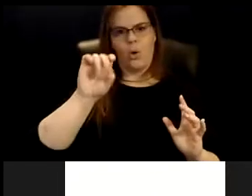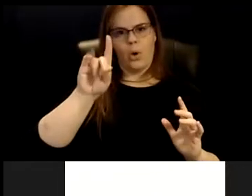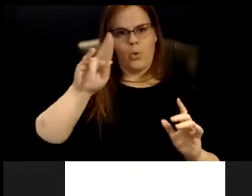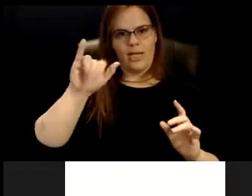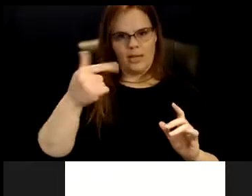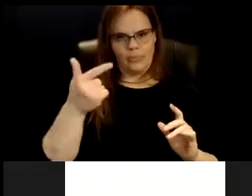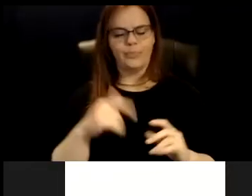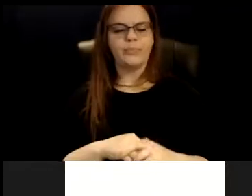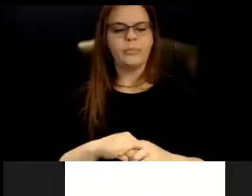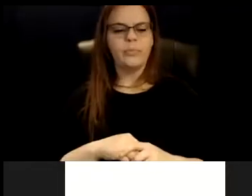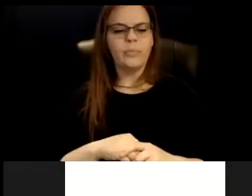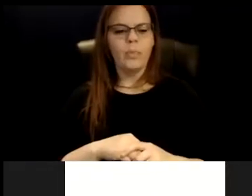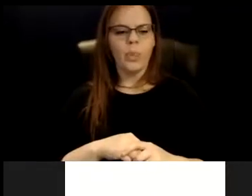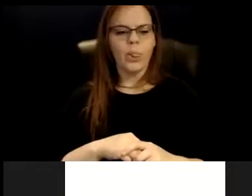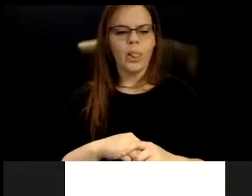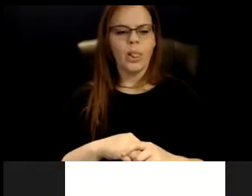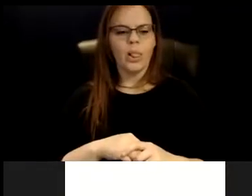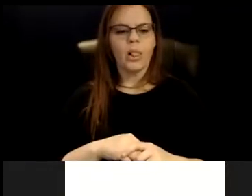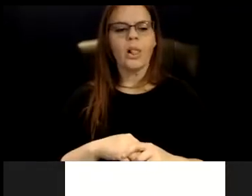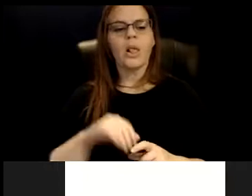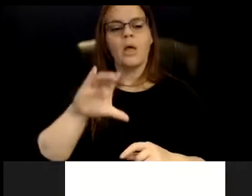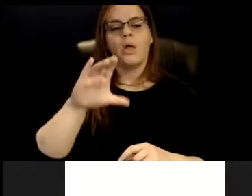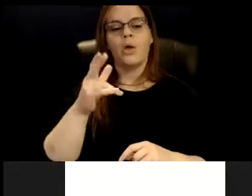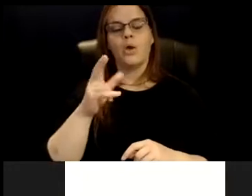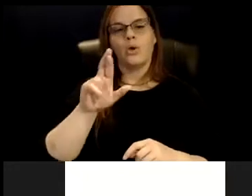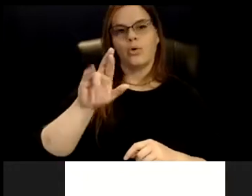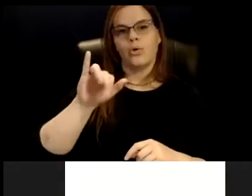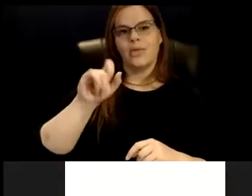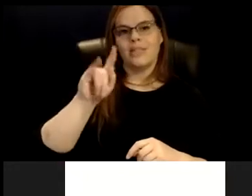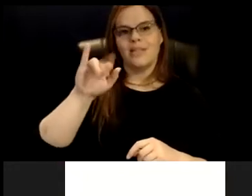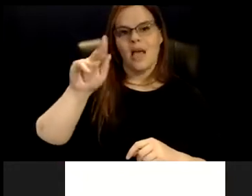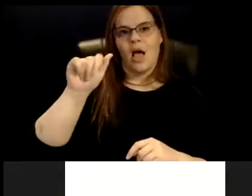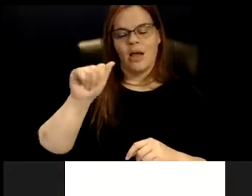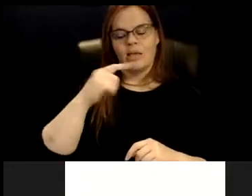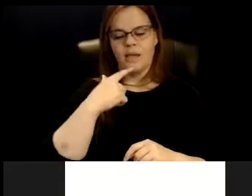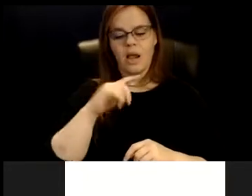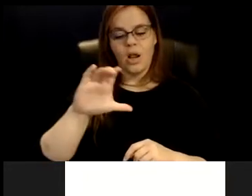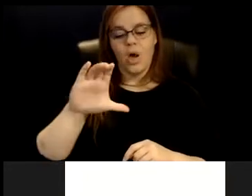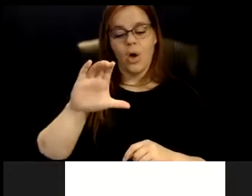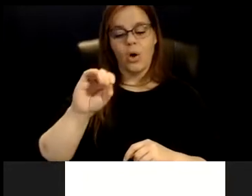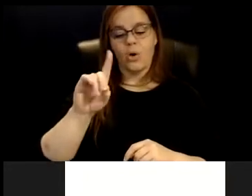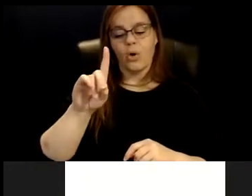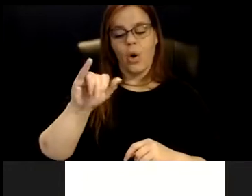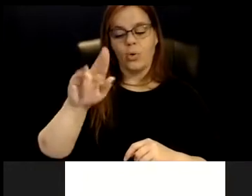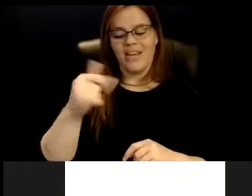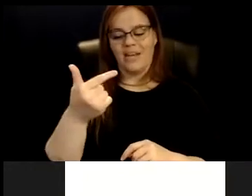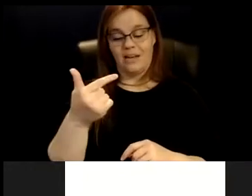coding is a way of saying that someone